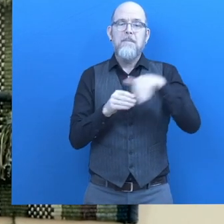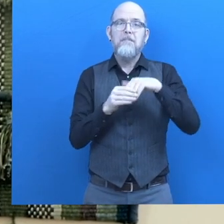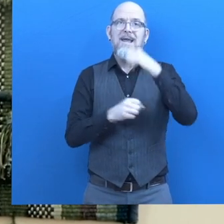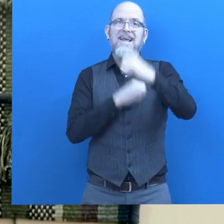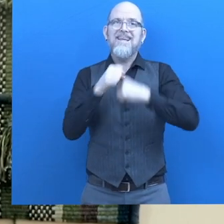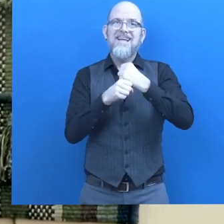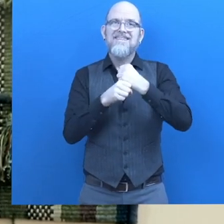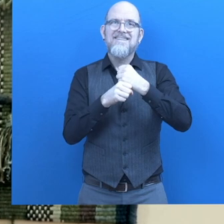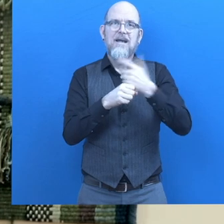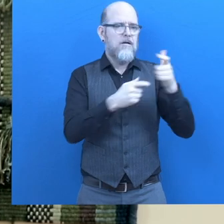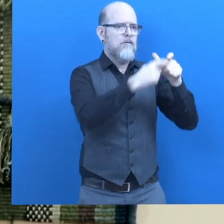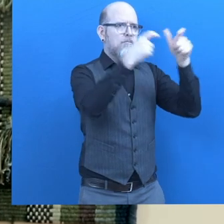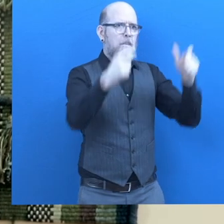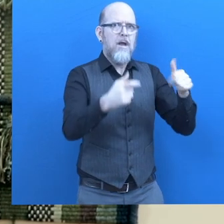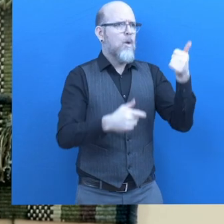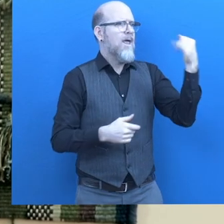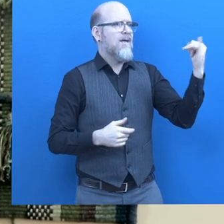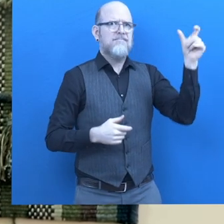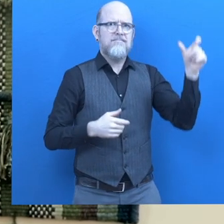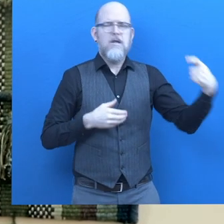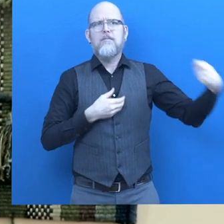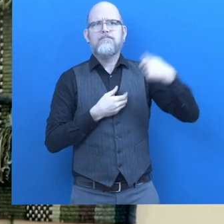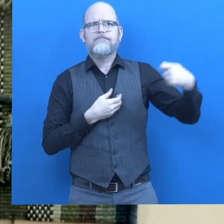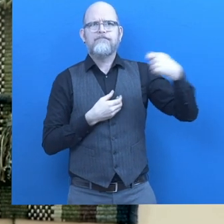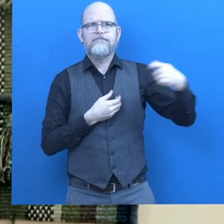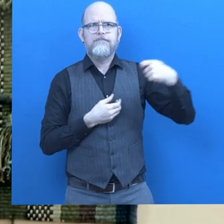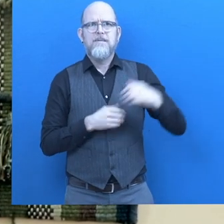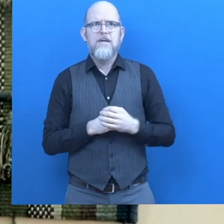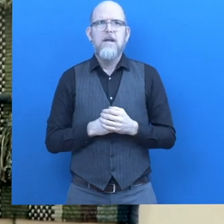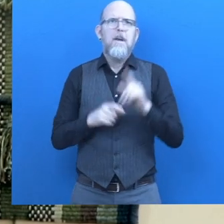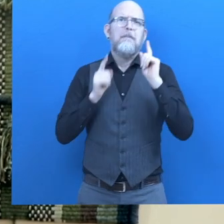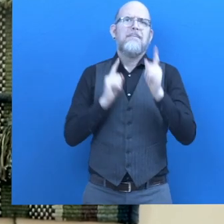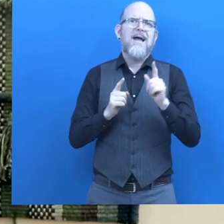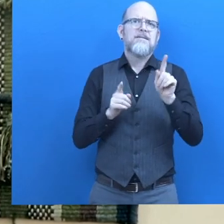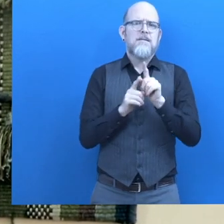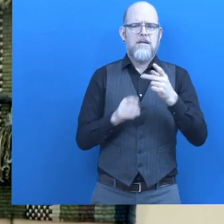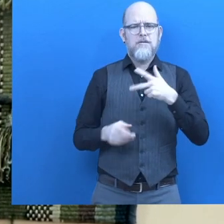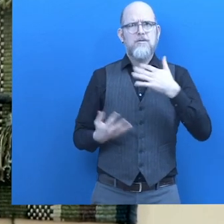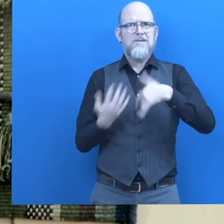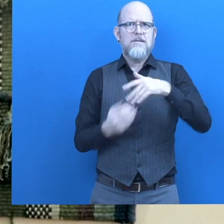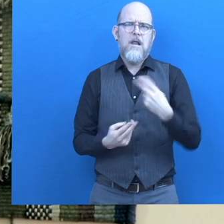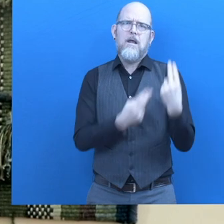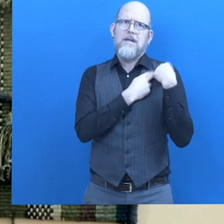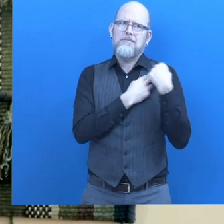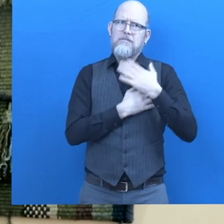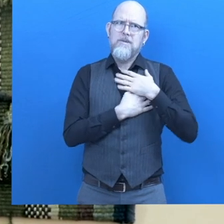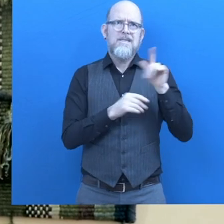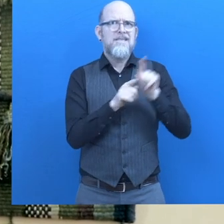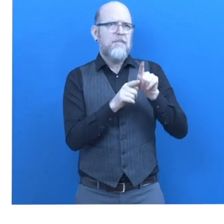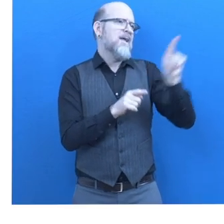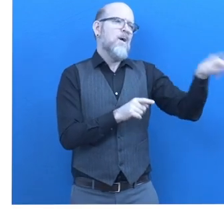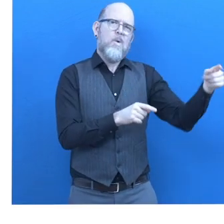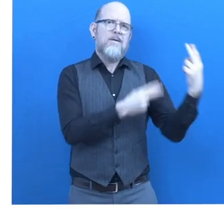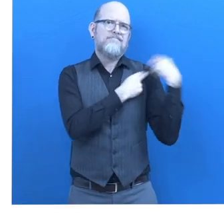members. So we really heavily rely on social responsibility of individuals and corporates in our